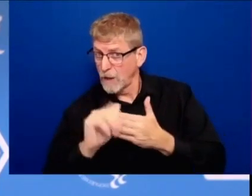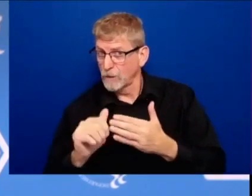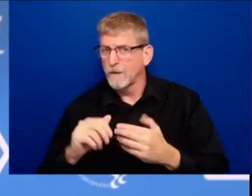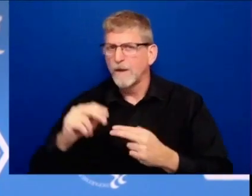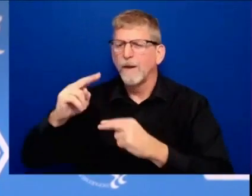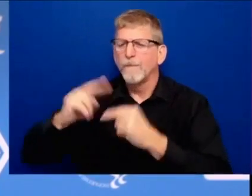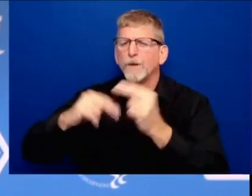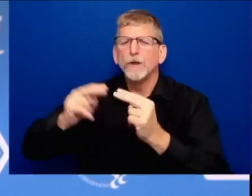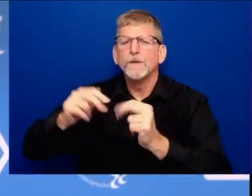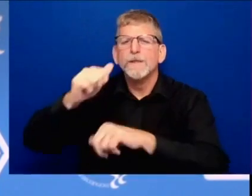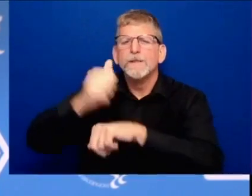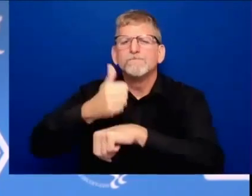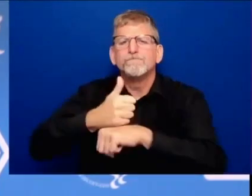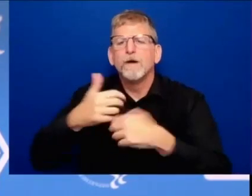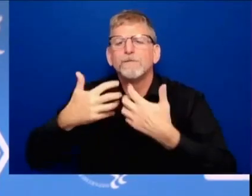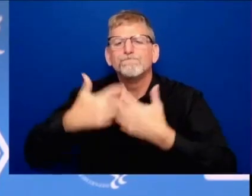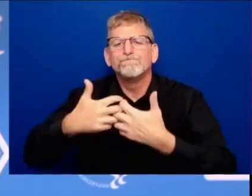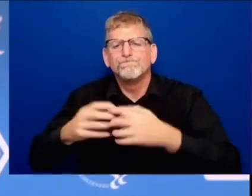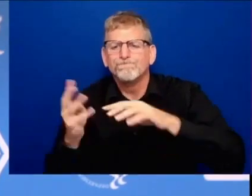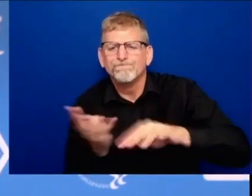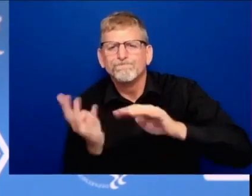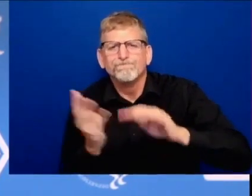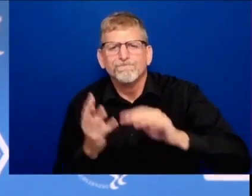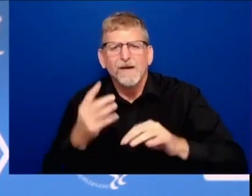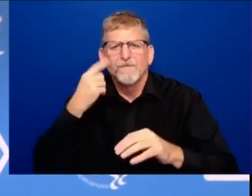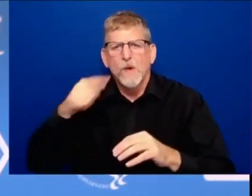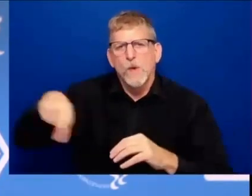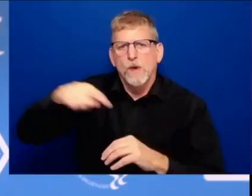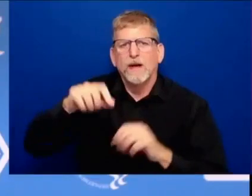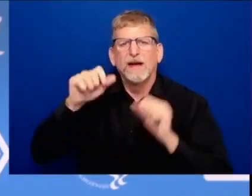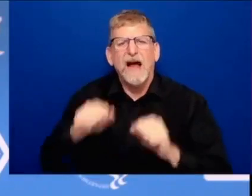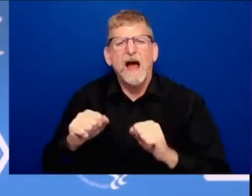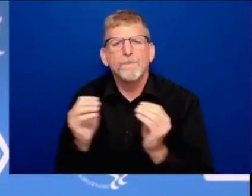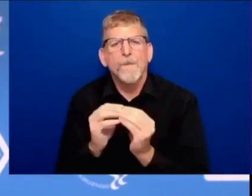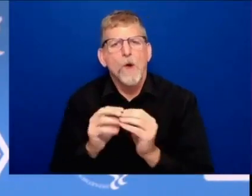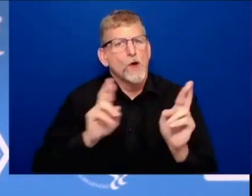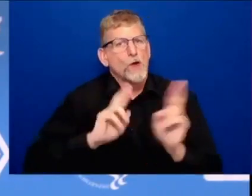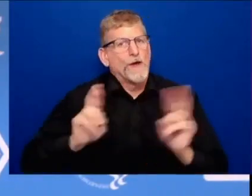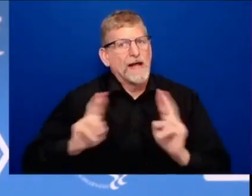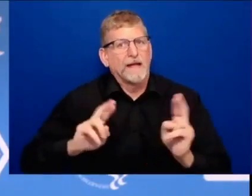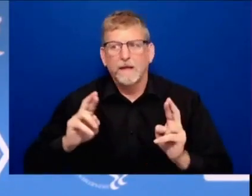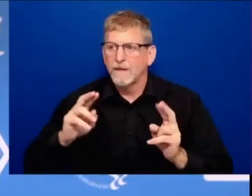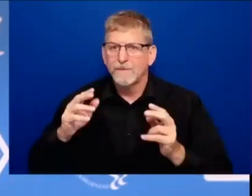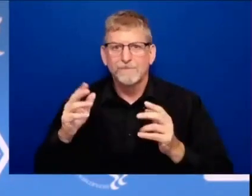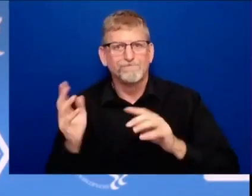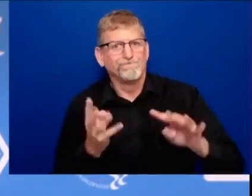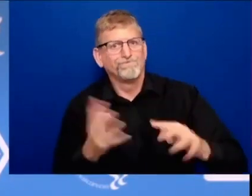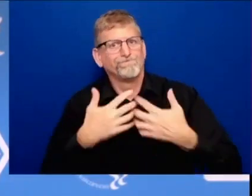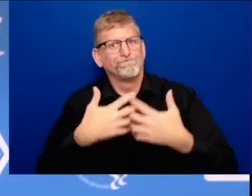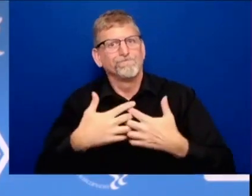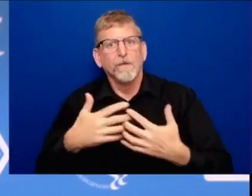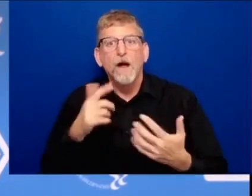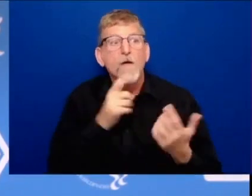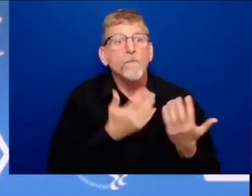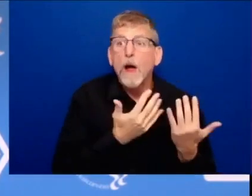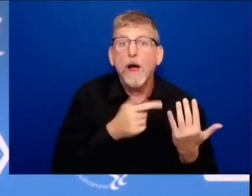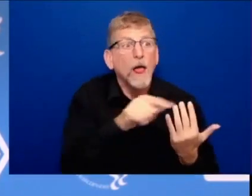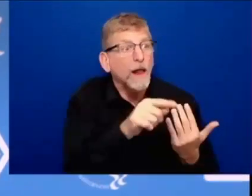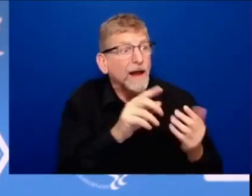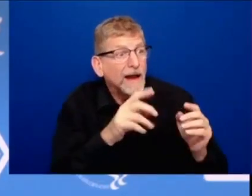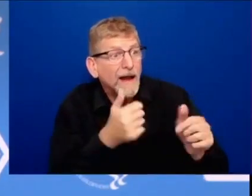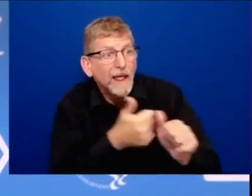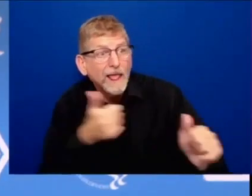are ready to manufacture vaccines we don't and we don't have to wait you know there's simply nothing more important than getting